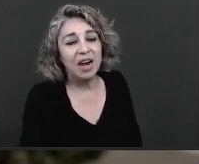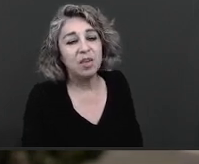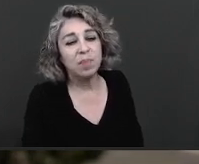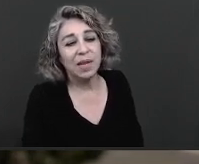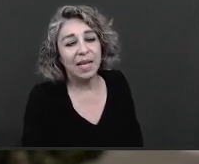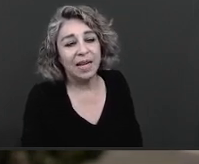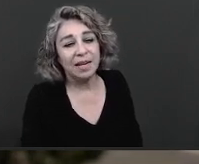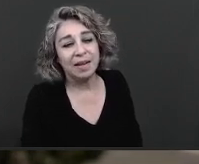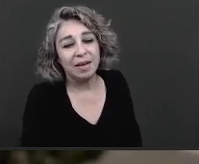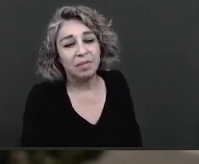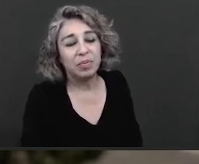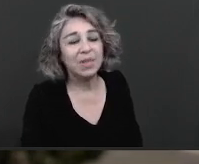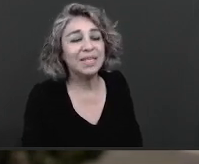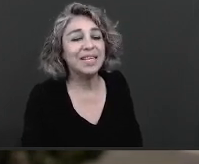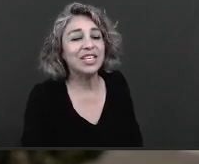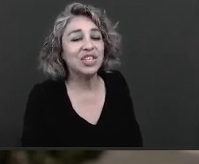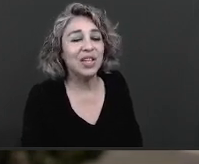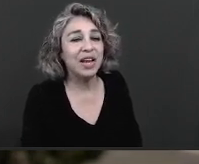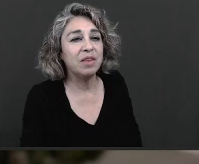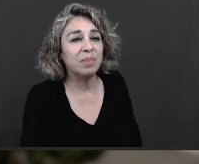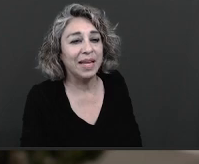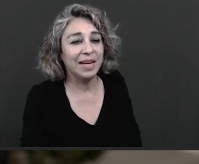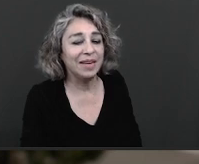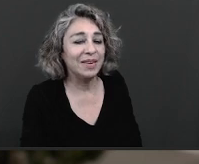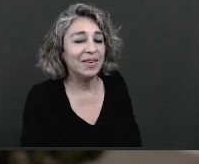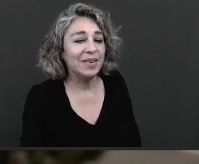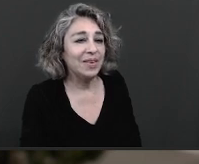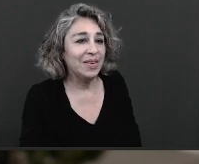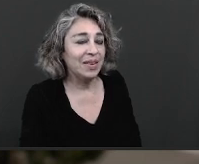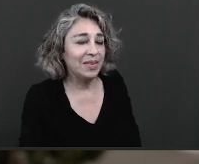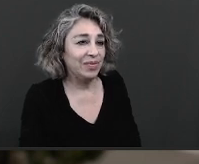airplane presidential airplane